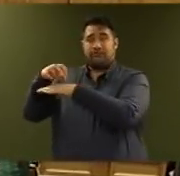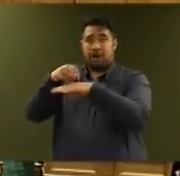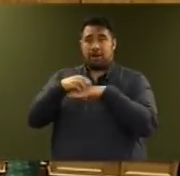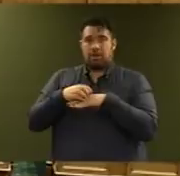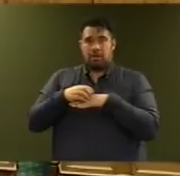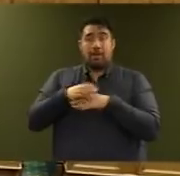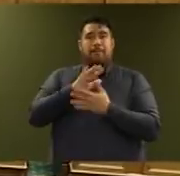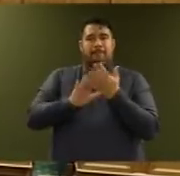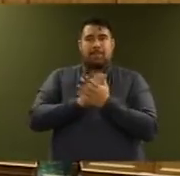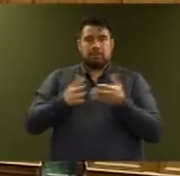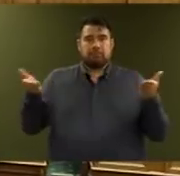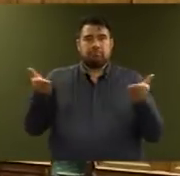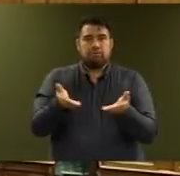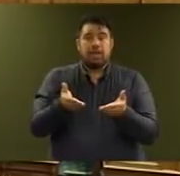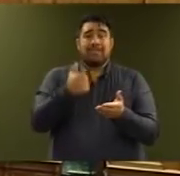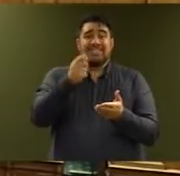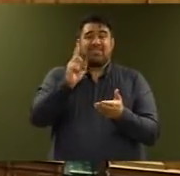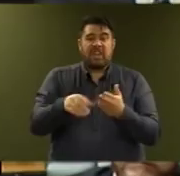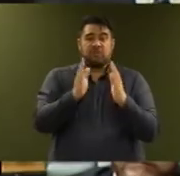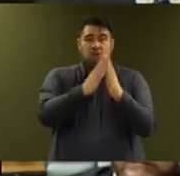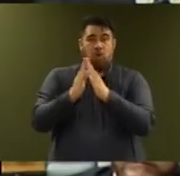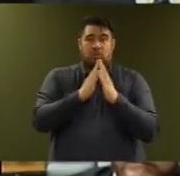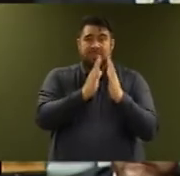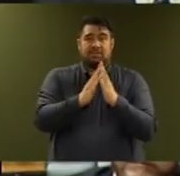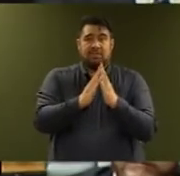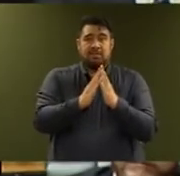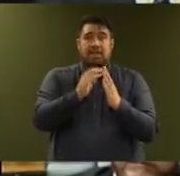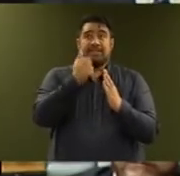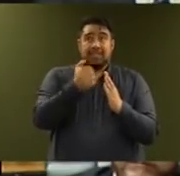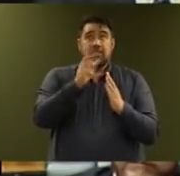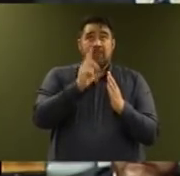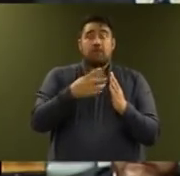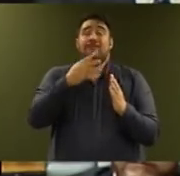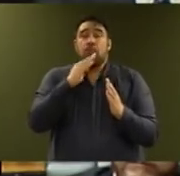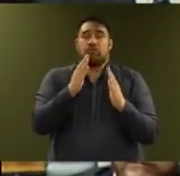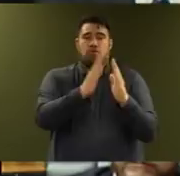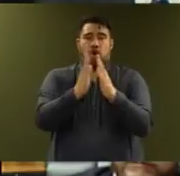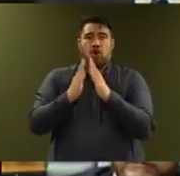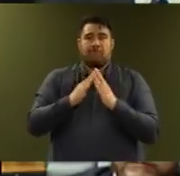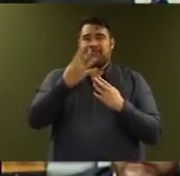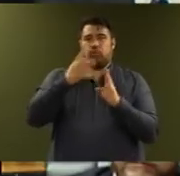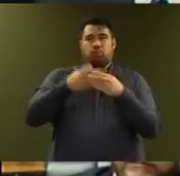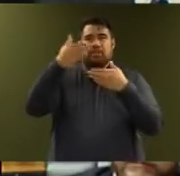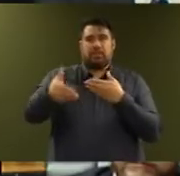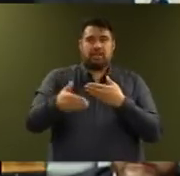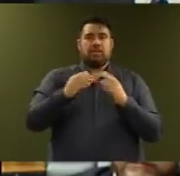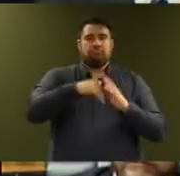provide more than 6,400 homes over the next four years.